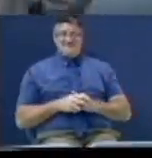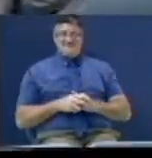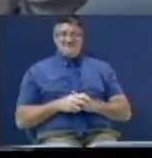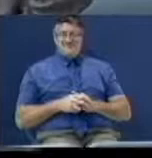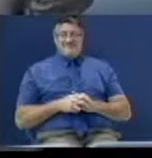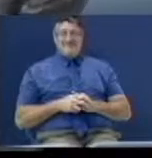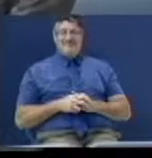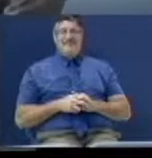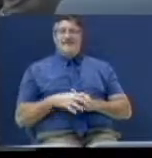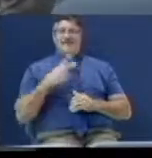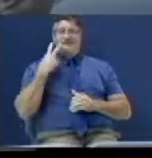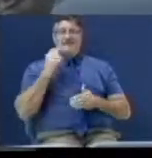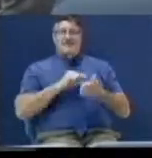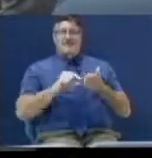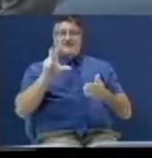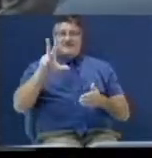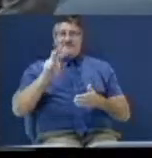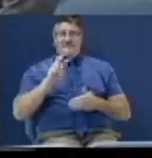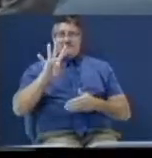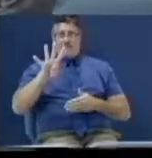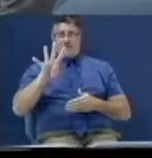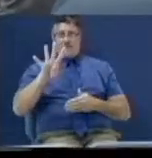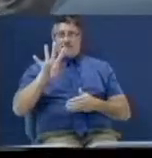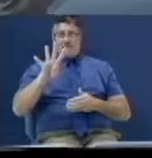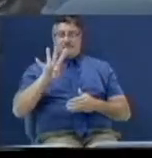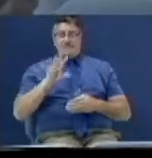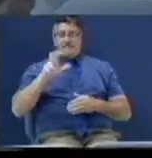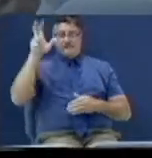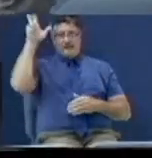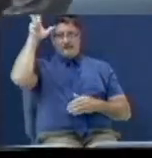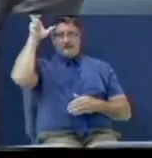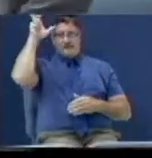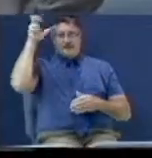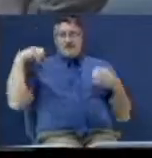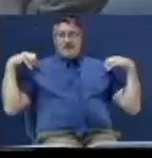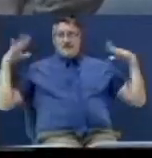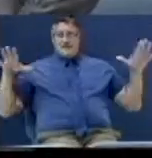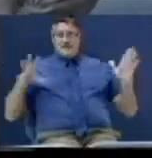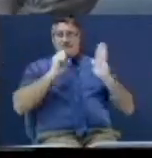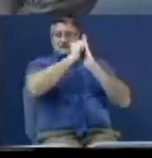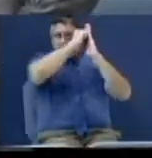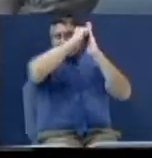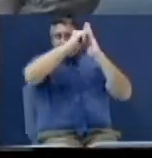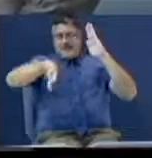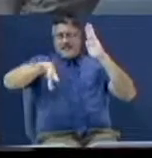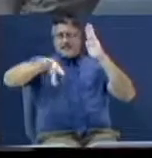You see over in verse 3 and 4, the devil and his angels were cast down.